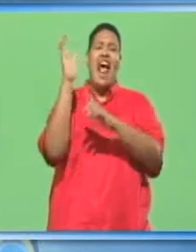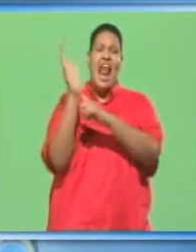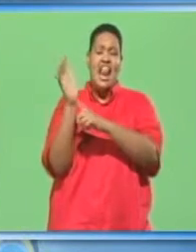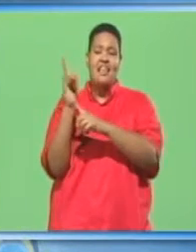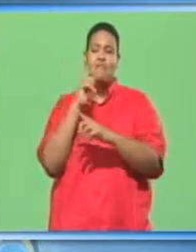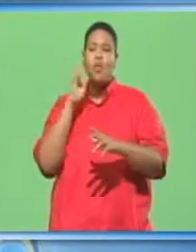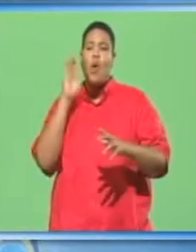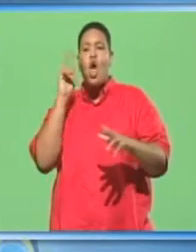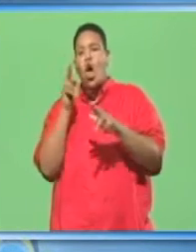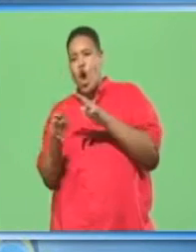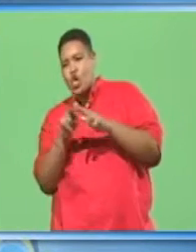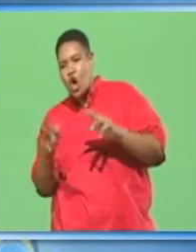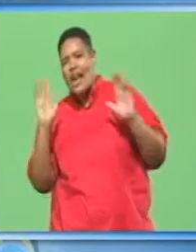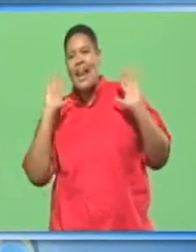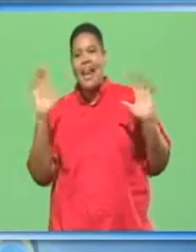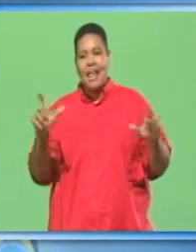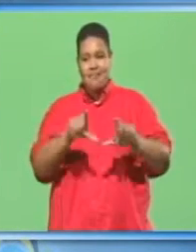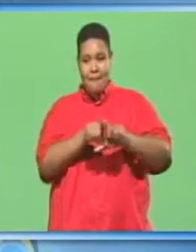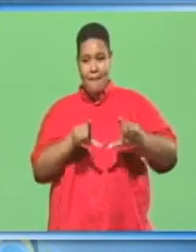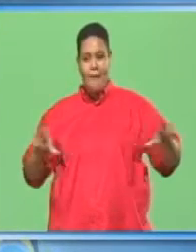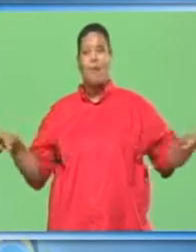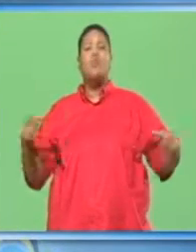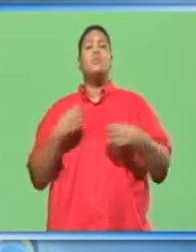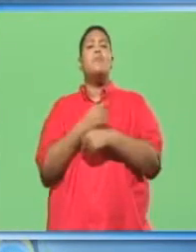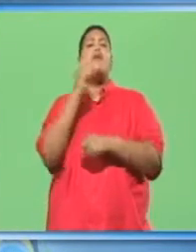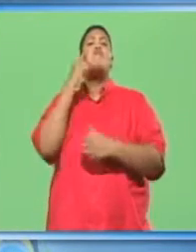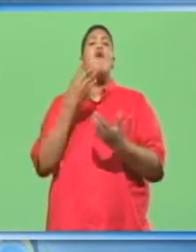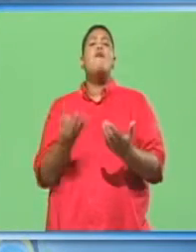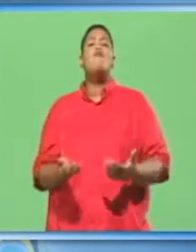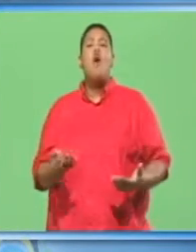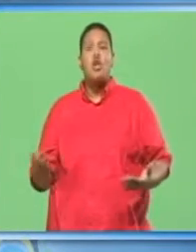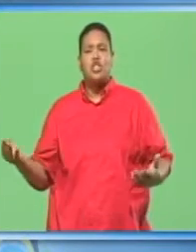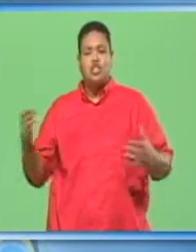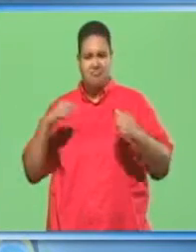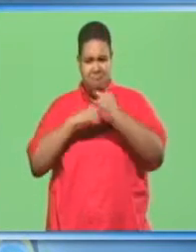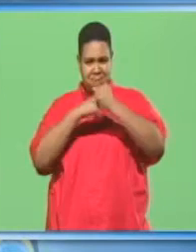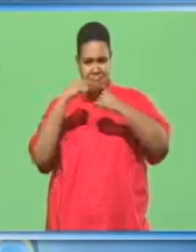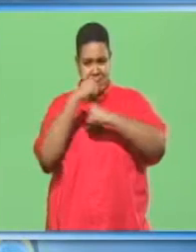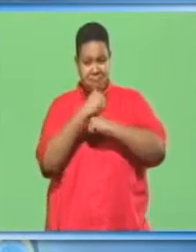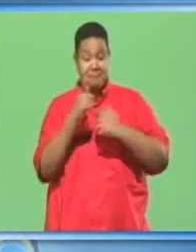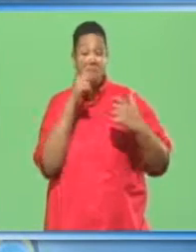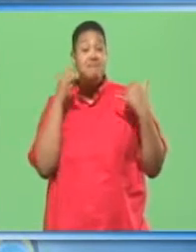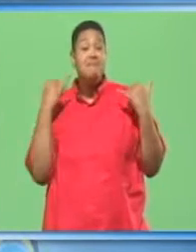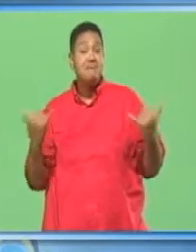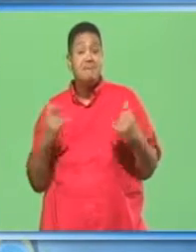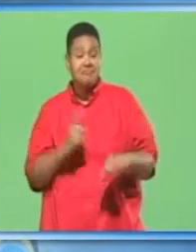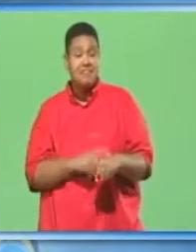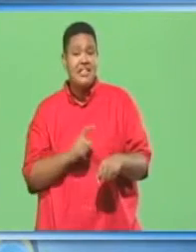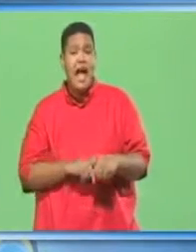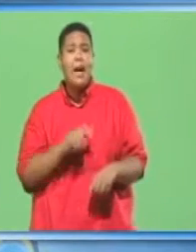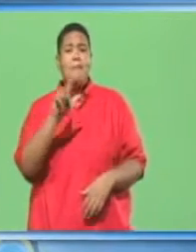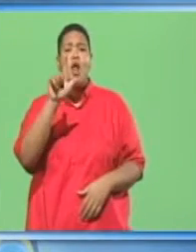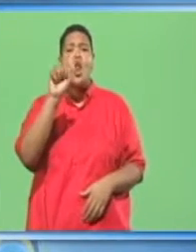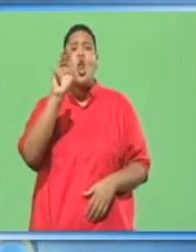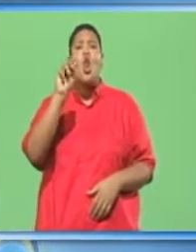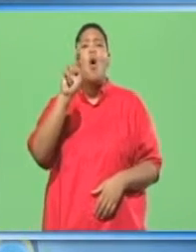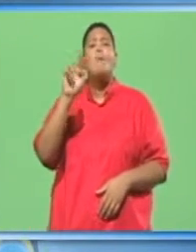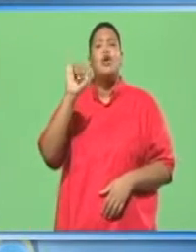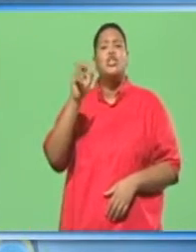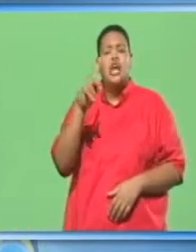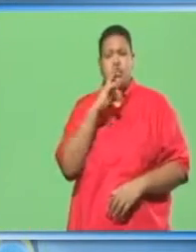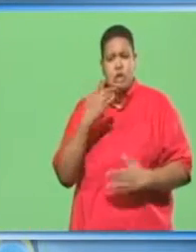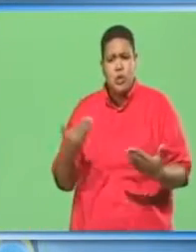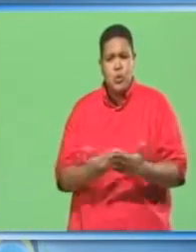leaving the trunk, which is most suitable for a furniture construction. In more recent times, lumberjacks have employed new ways of cutting